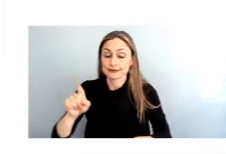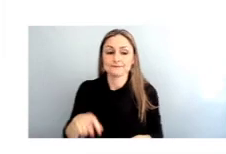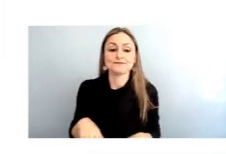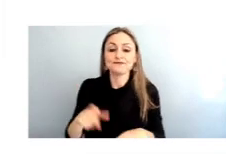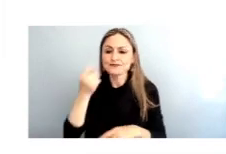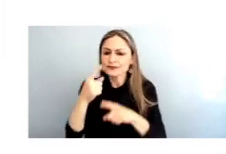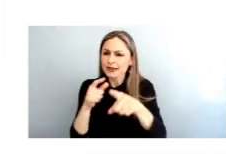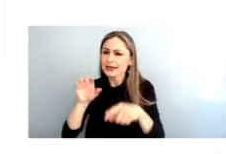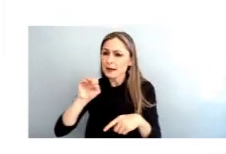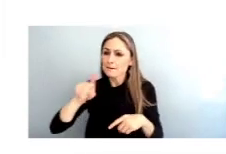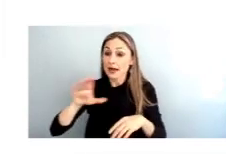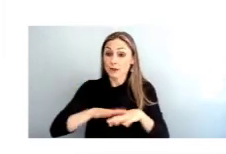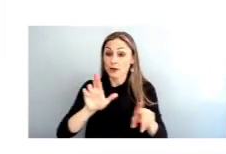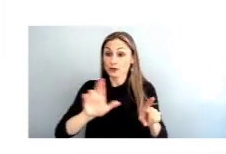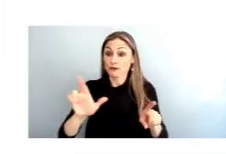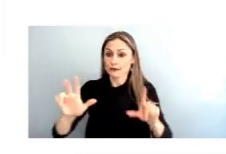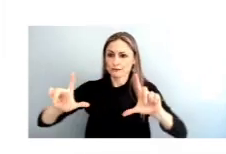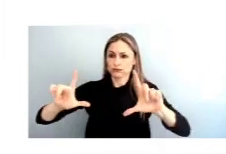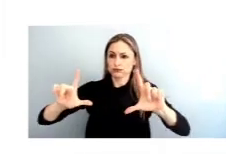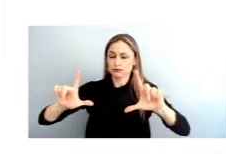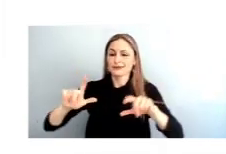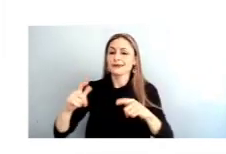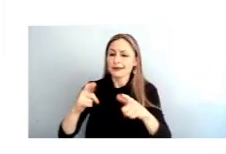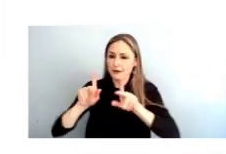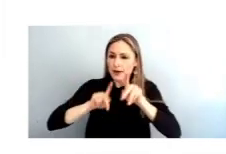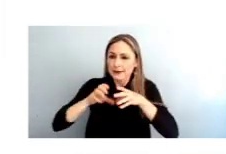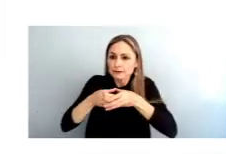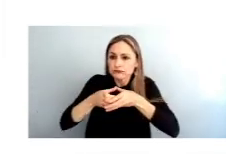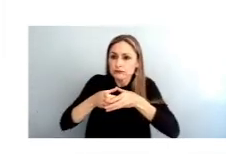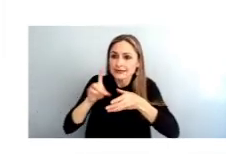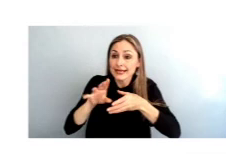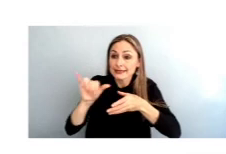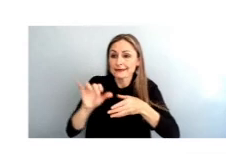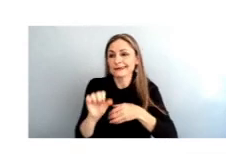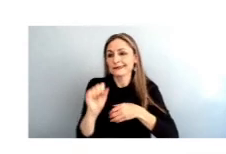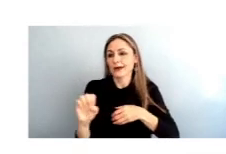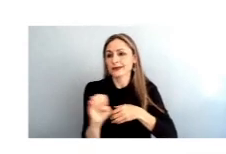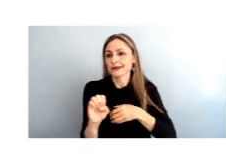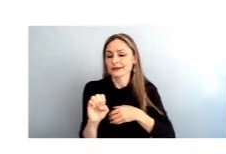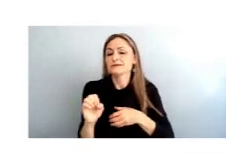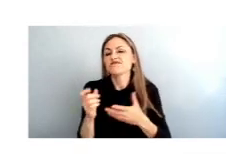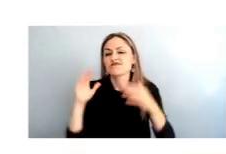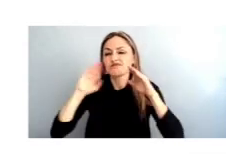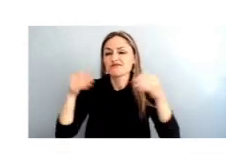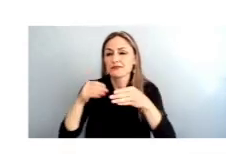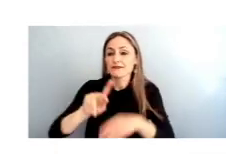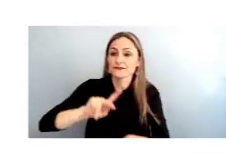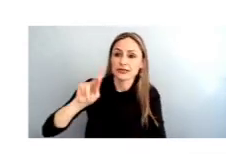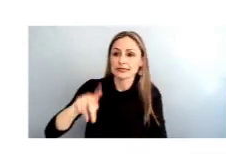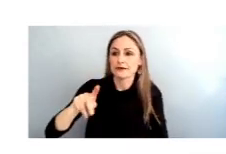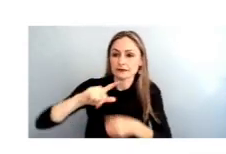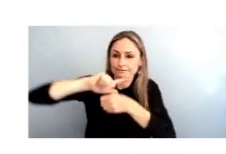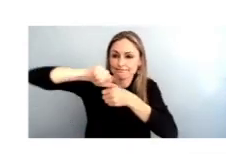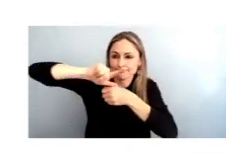see on the right here is a map of population density in southeast Pennsylvania with a focus on the city of Philadelphia. And so areas that